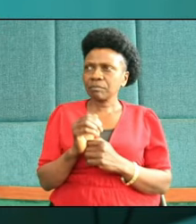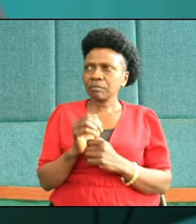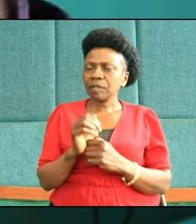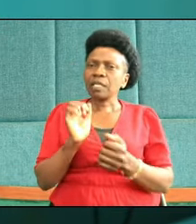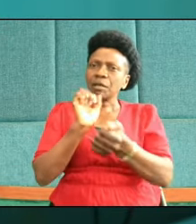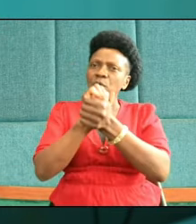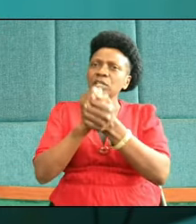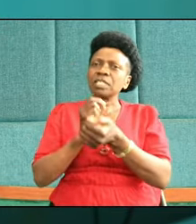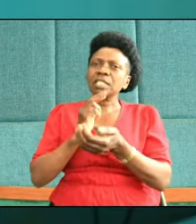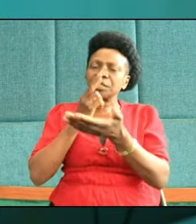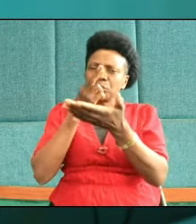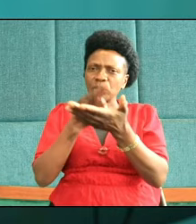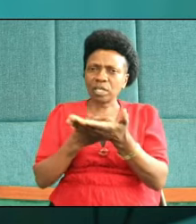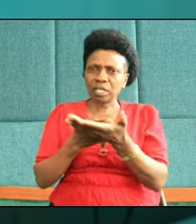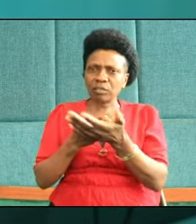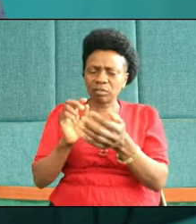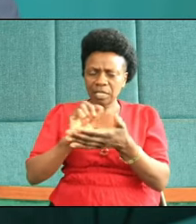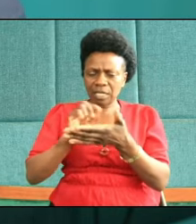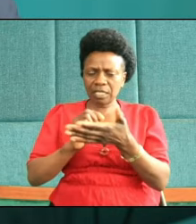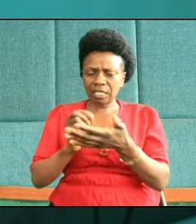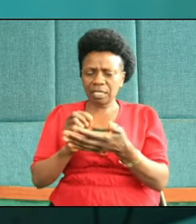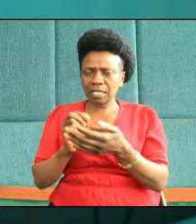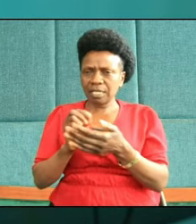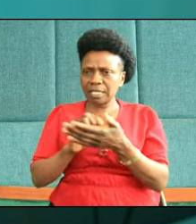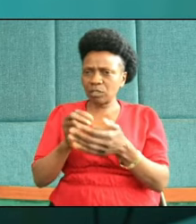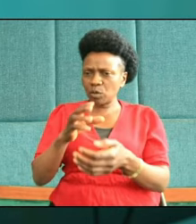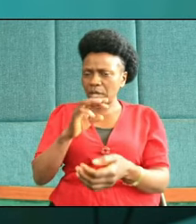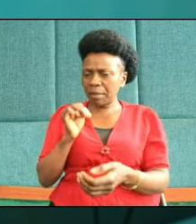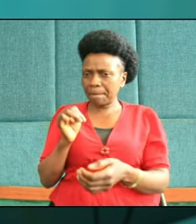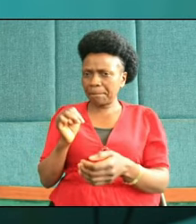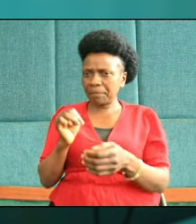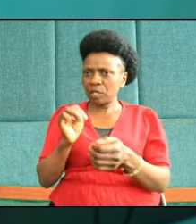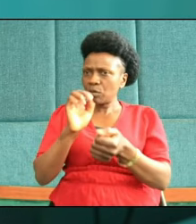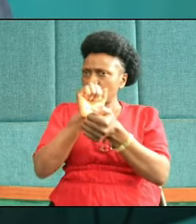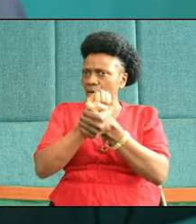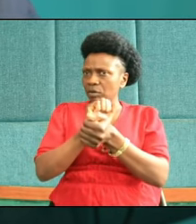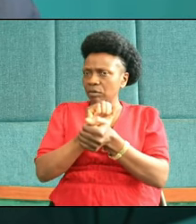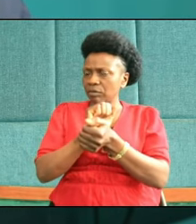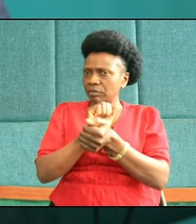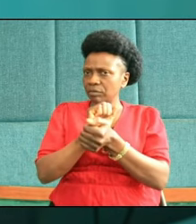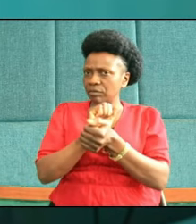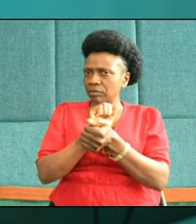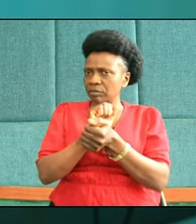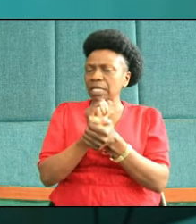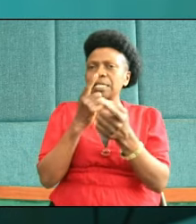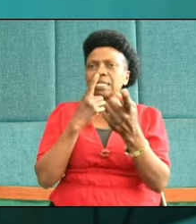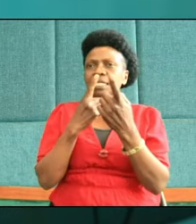brethren have written to him, to Paul. and then he's giving and this counsel is saying,